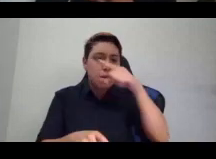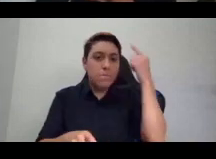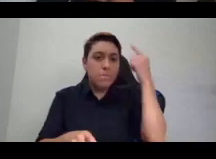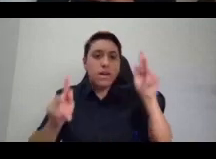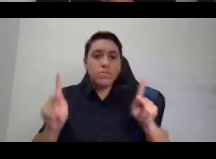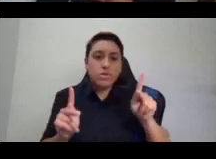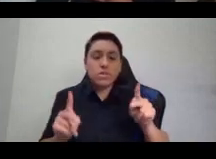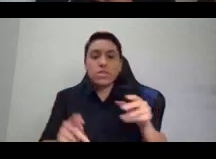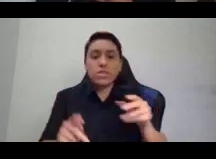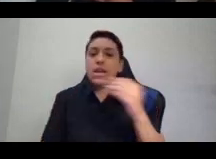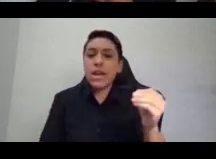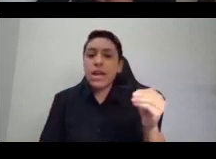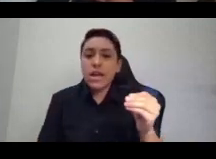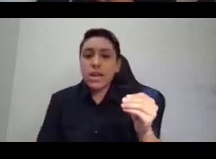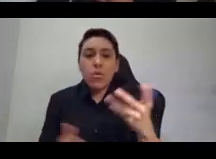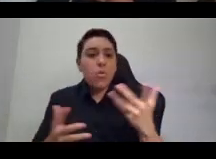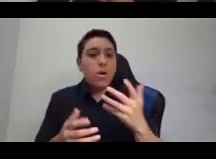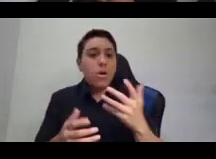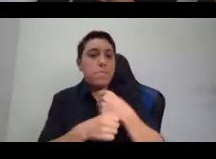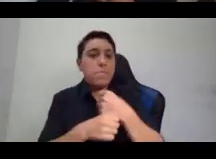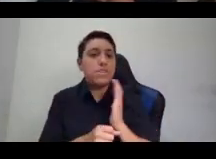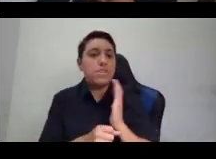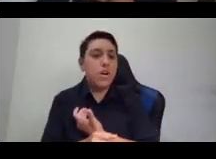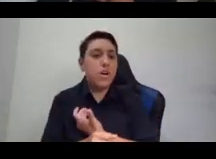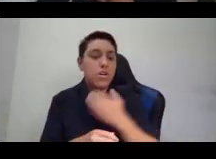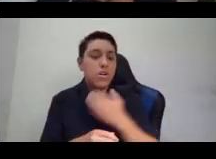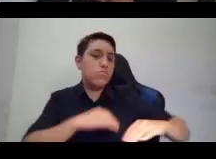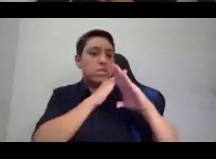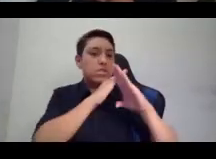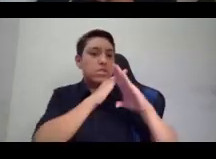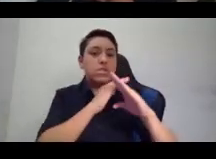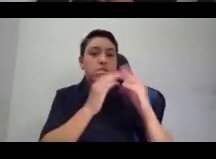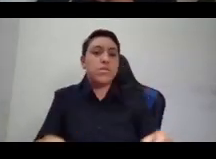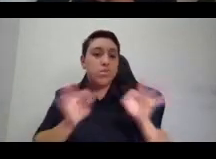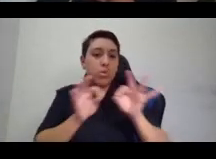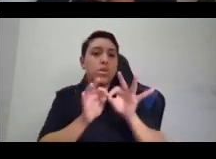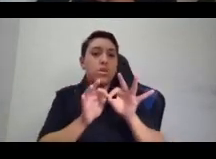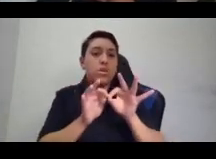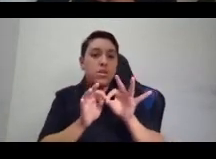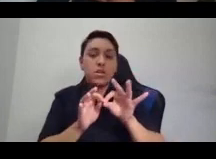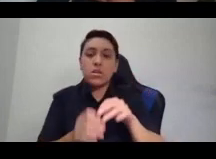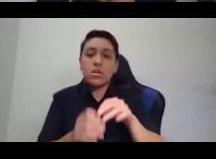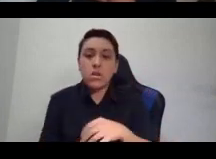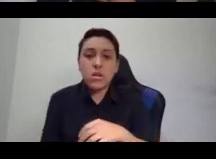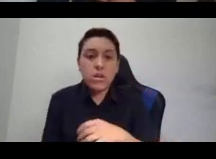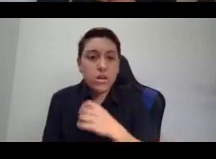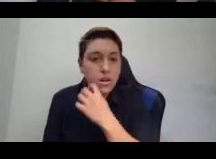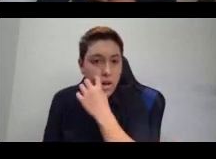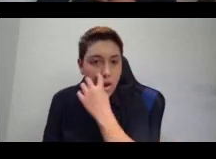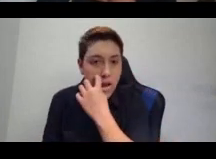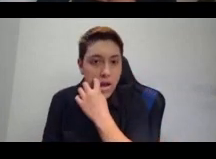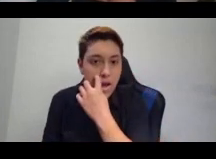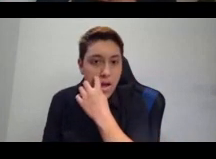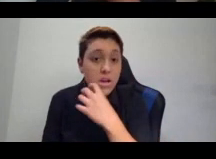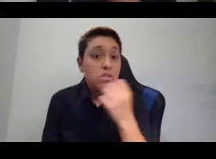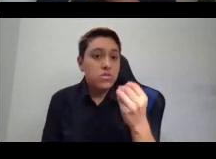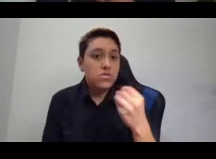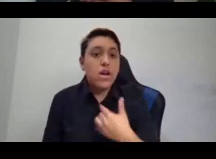people against colonialism. And so I'm deeply, deeply inspired by the words of Joy Harjo,